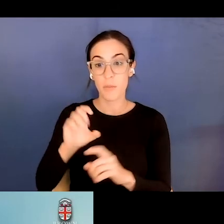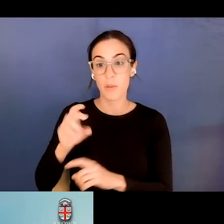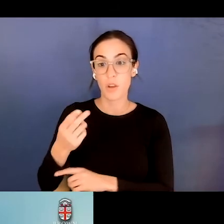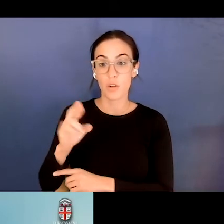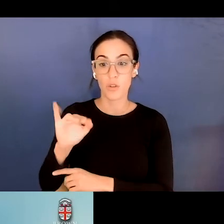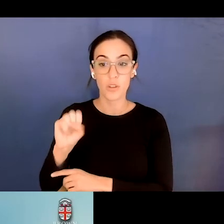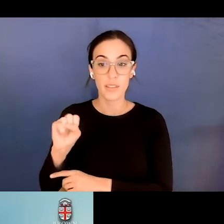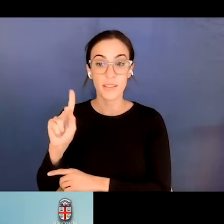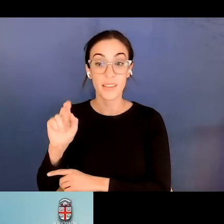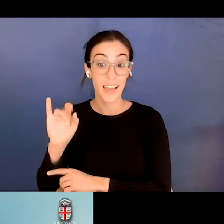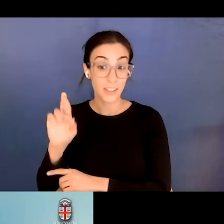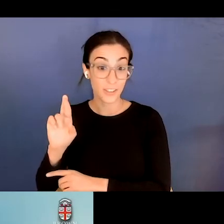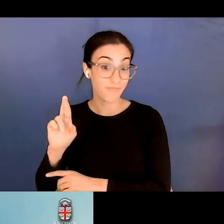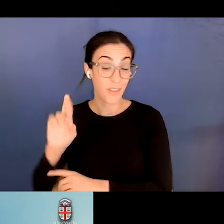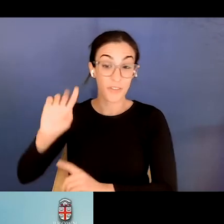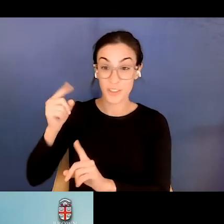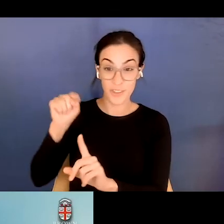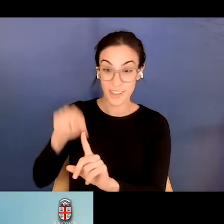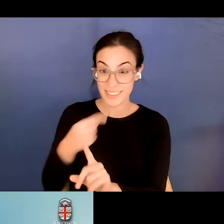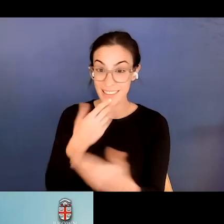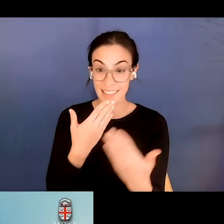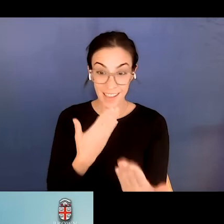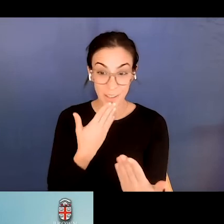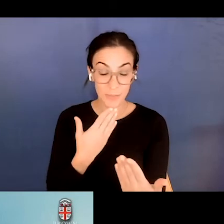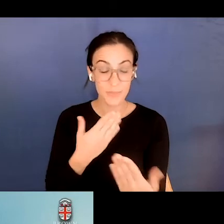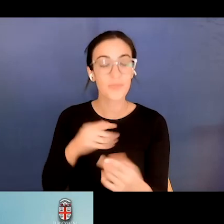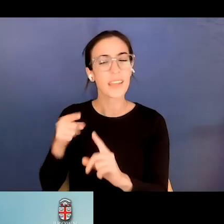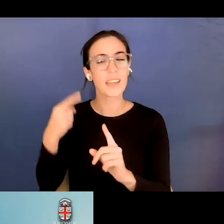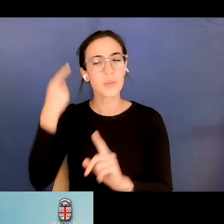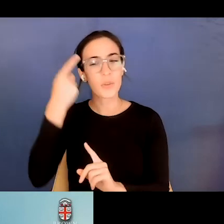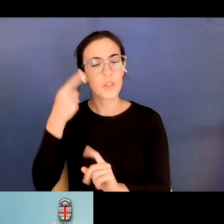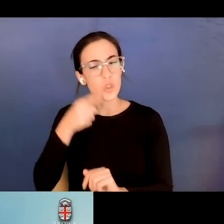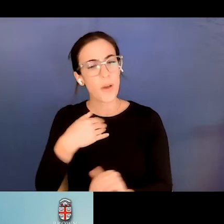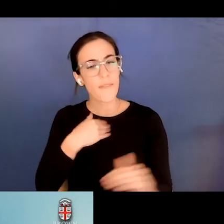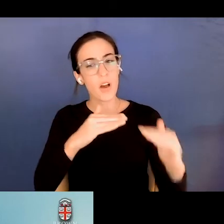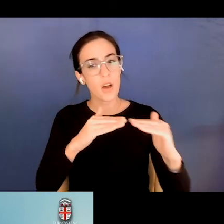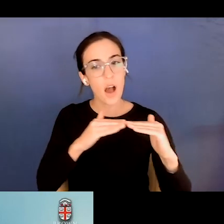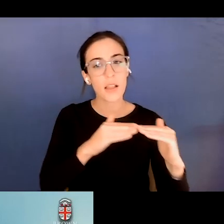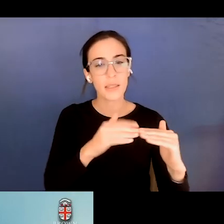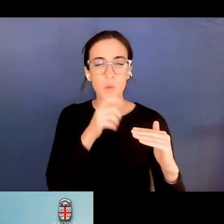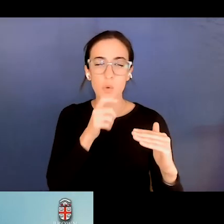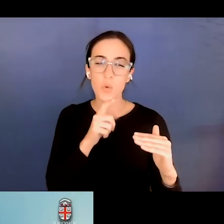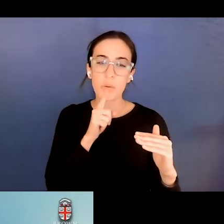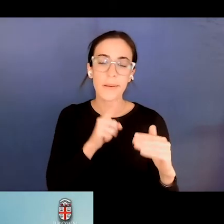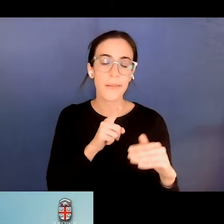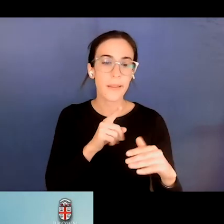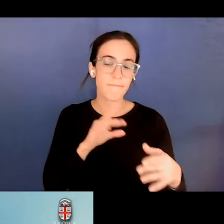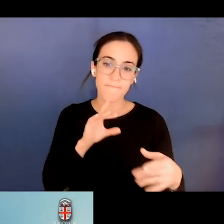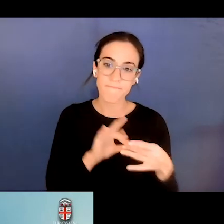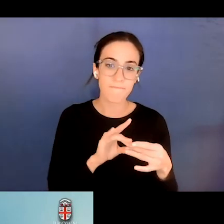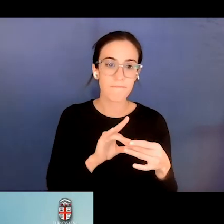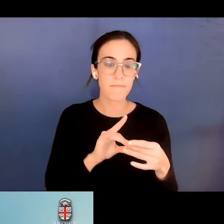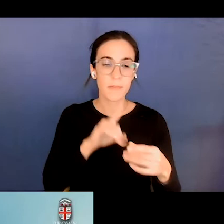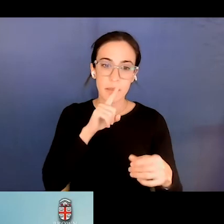First of all, he thanks you. And then he's wondering if you have colleagues who are very much wedded to audio only materials